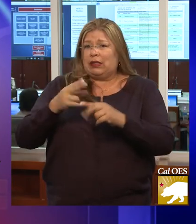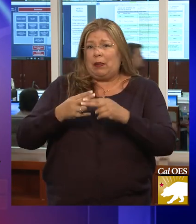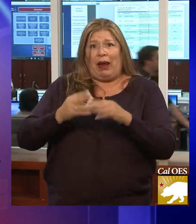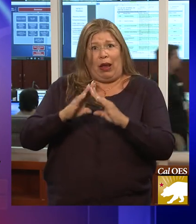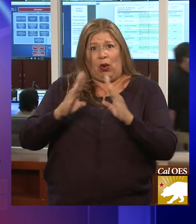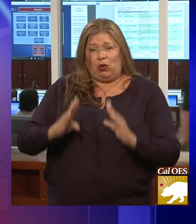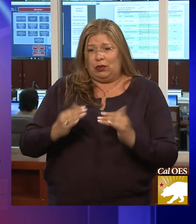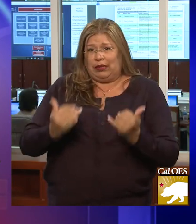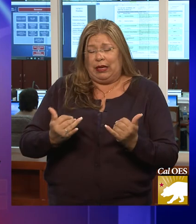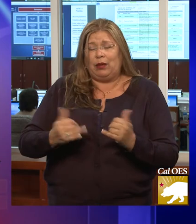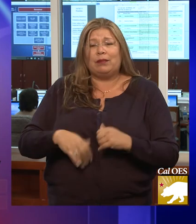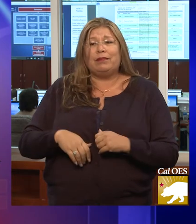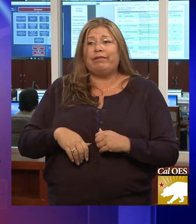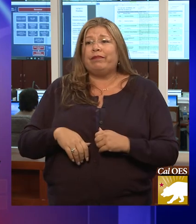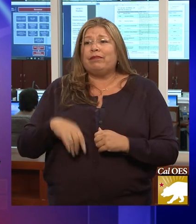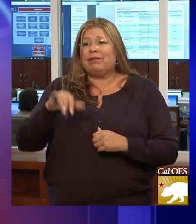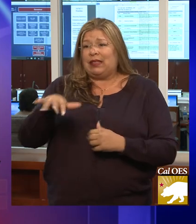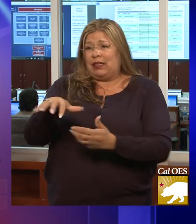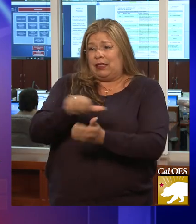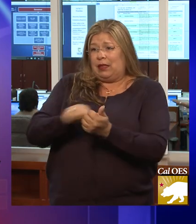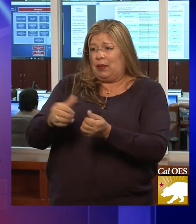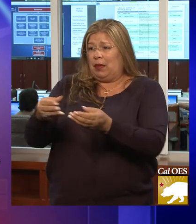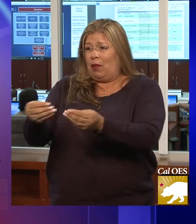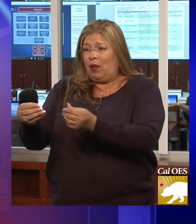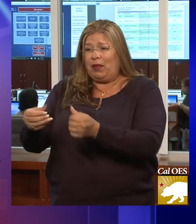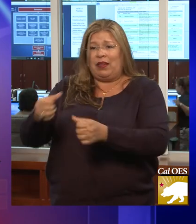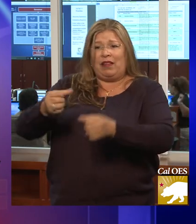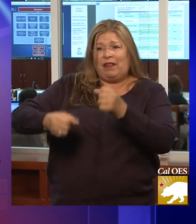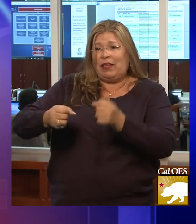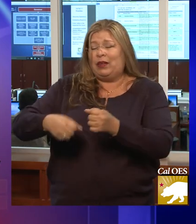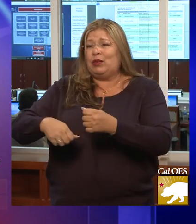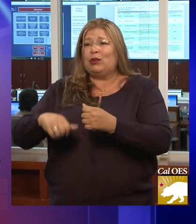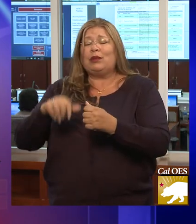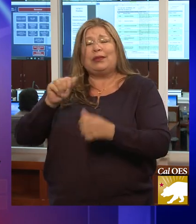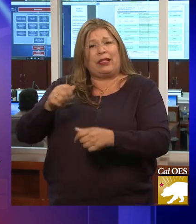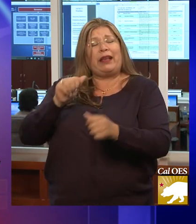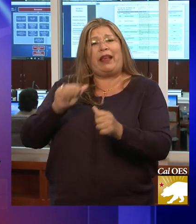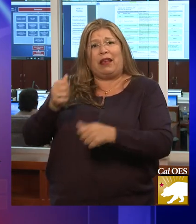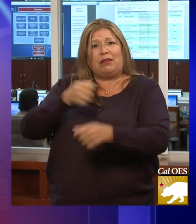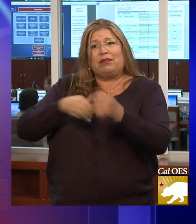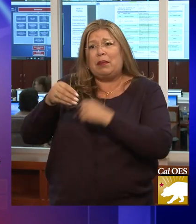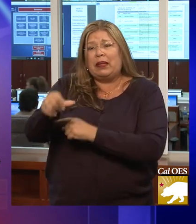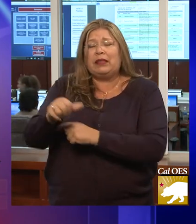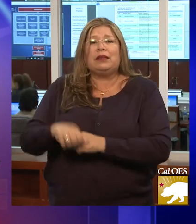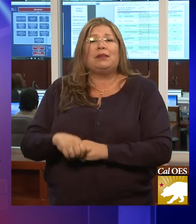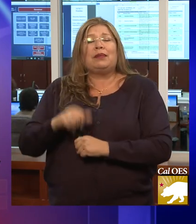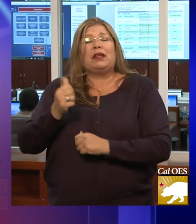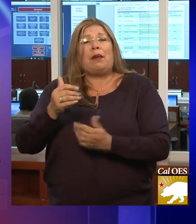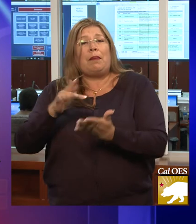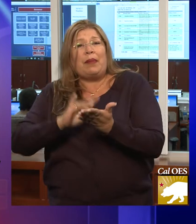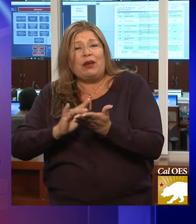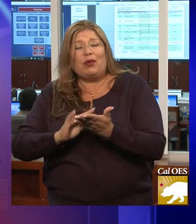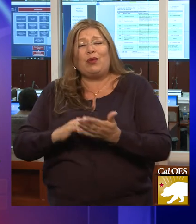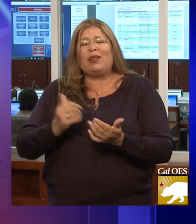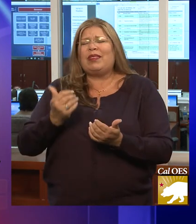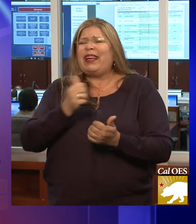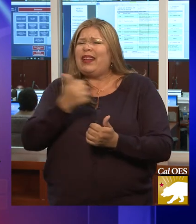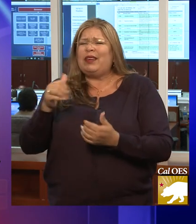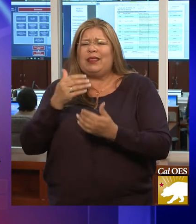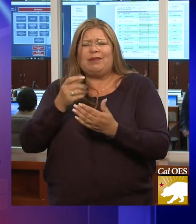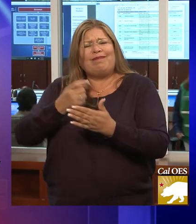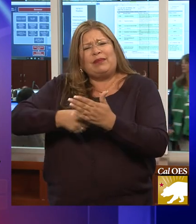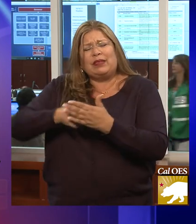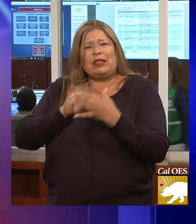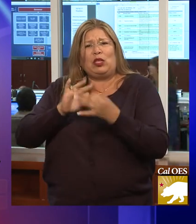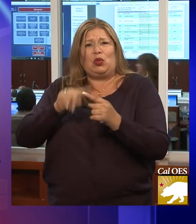with replacement of damaged personal property or vehicles, with medical funeral and other fire related expenses, and for the longer term